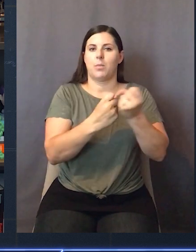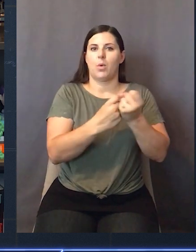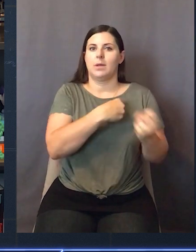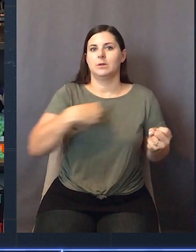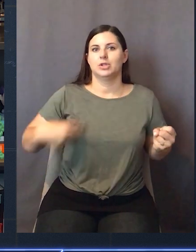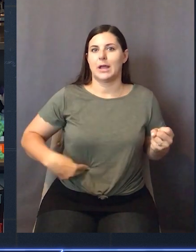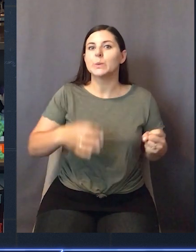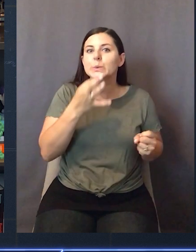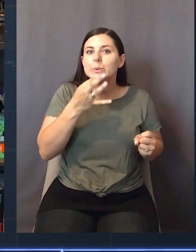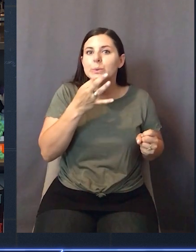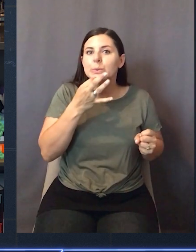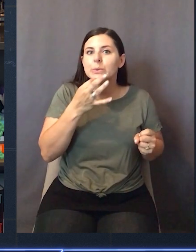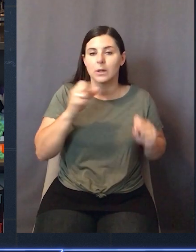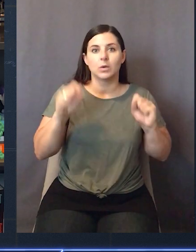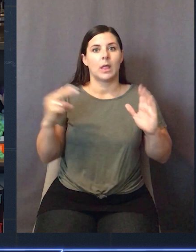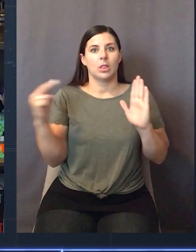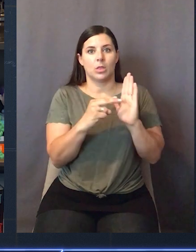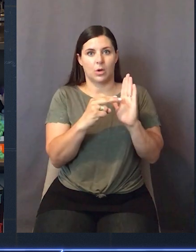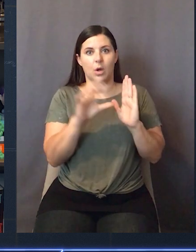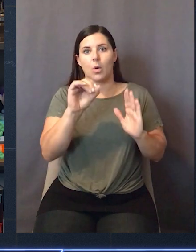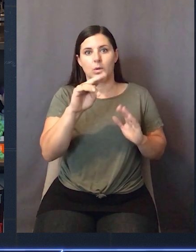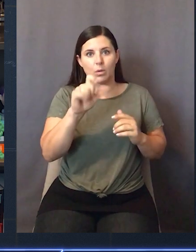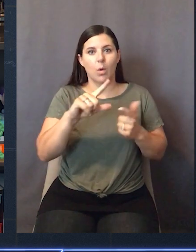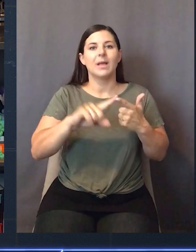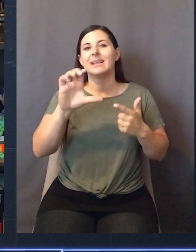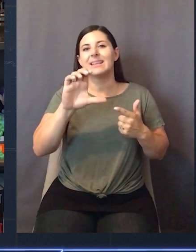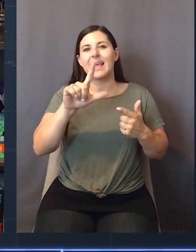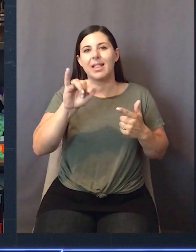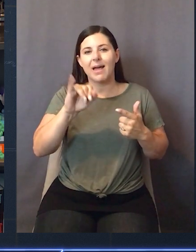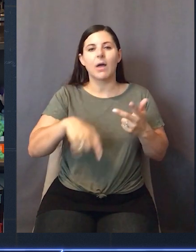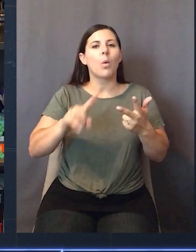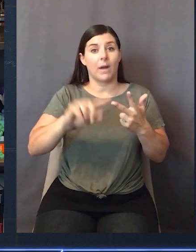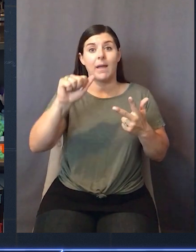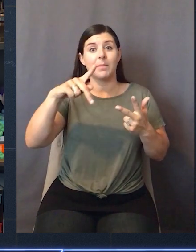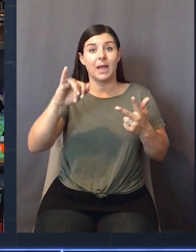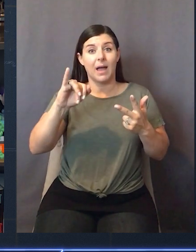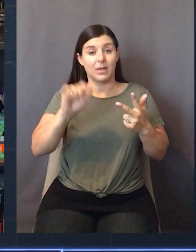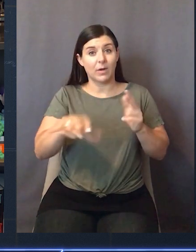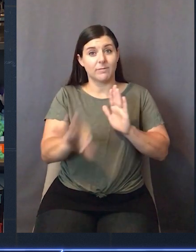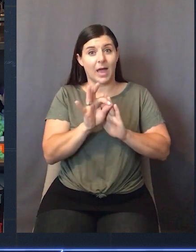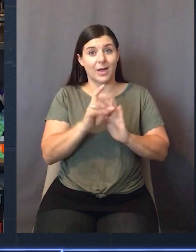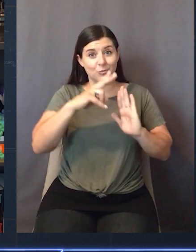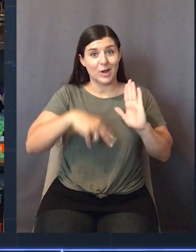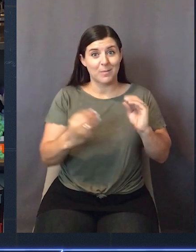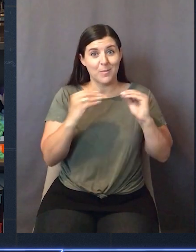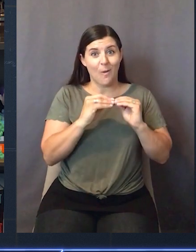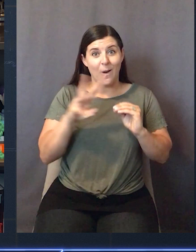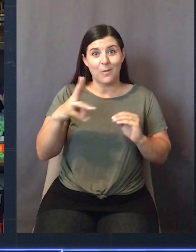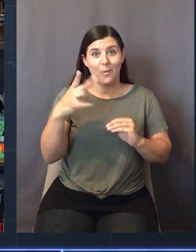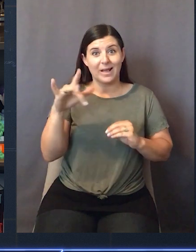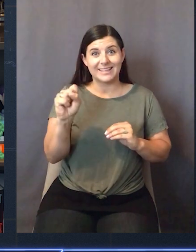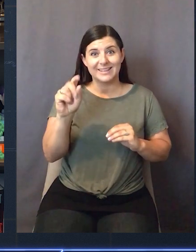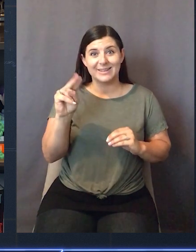the China region coming soon. You can get to this through the console, the CLI, and through the API. And if you want to read a lot more, you can